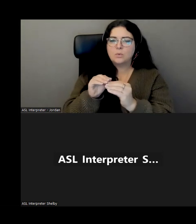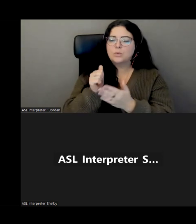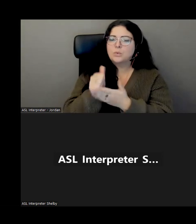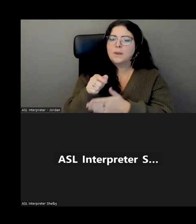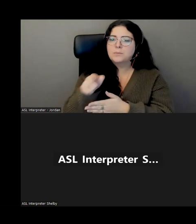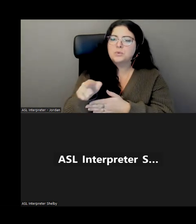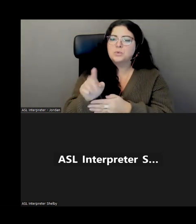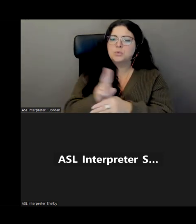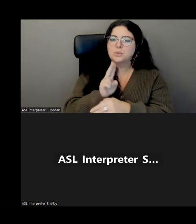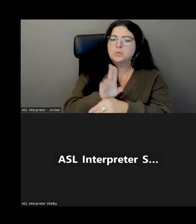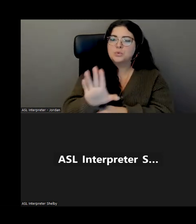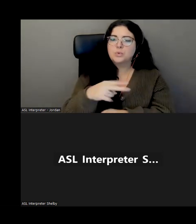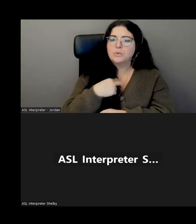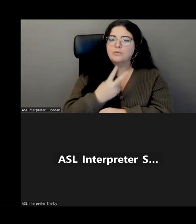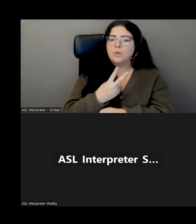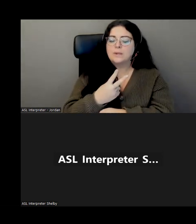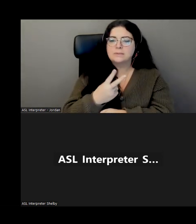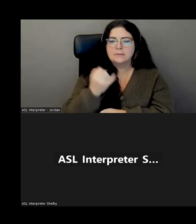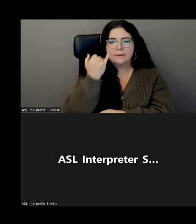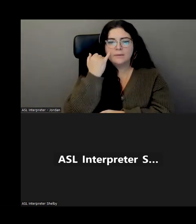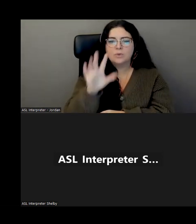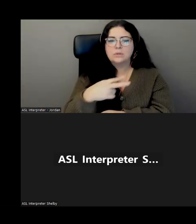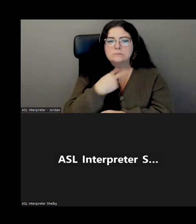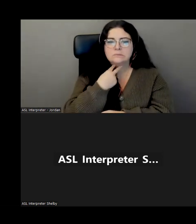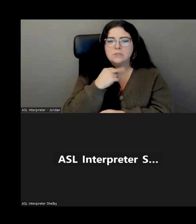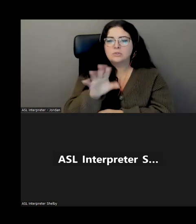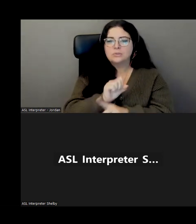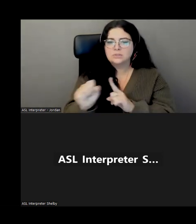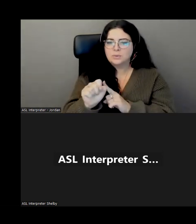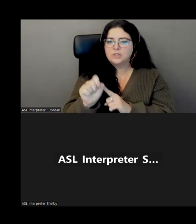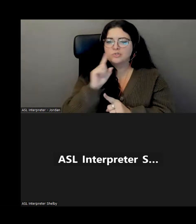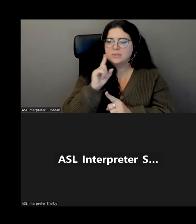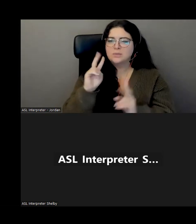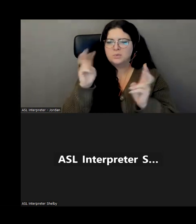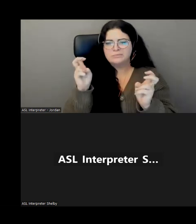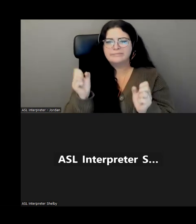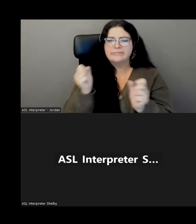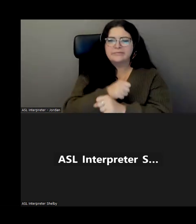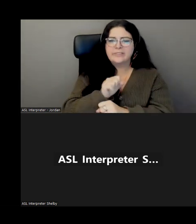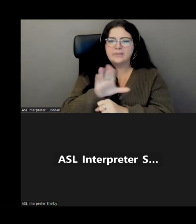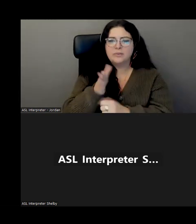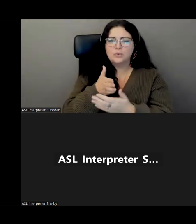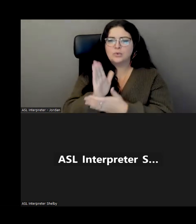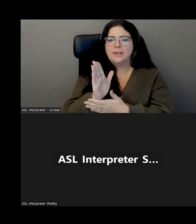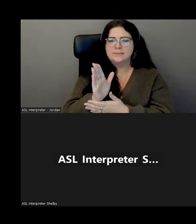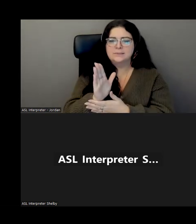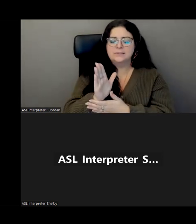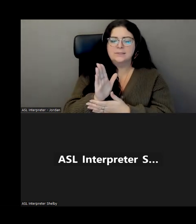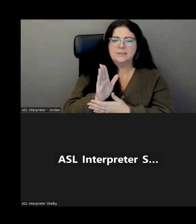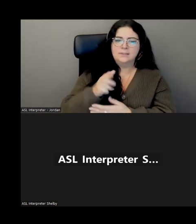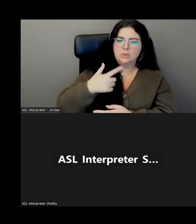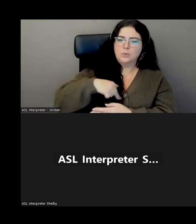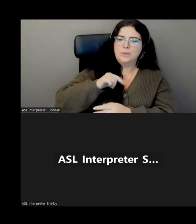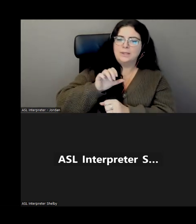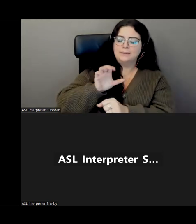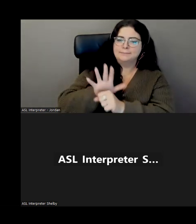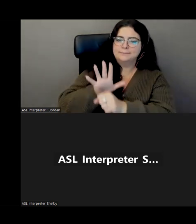when you are in a situation where you need to fight for your rights in some manner. So we often say that advocacy is helping